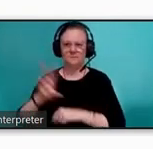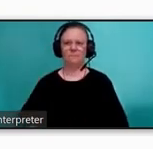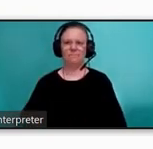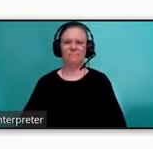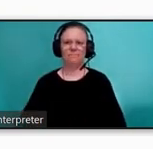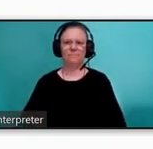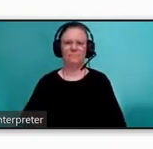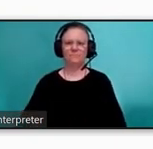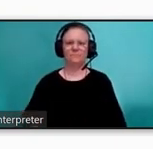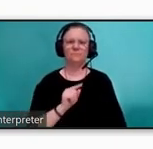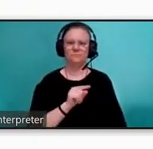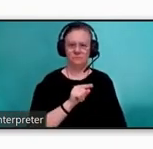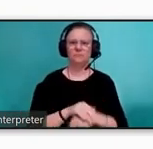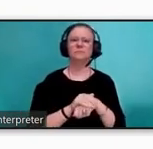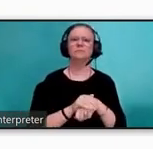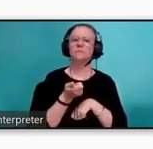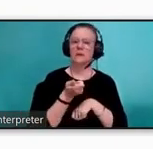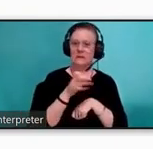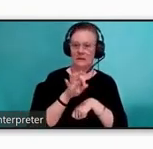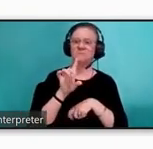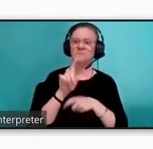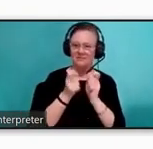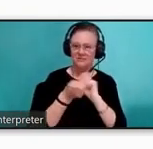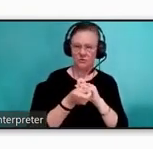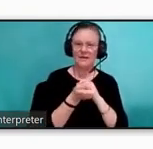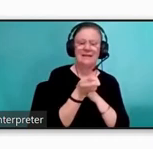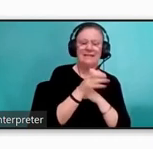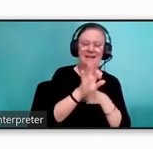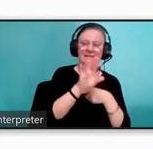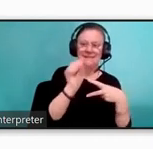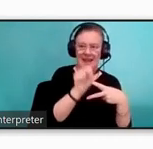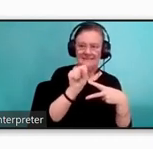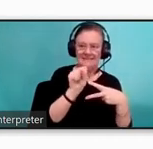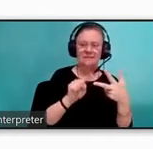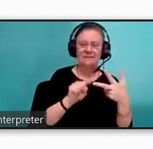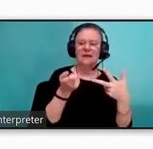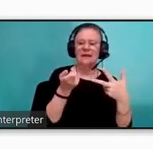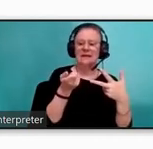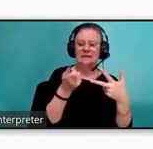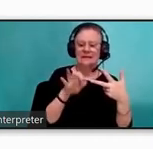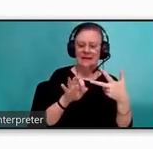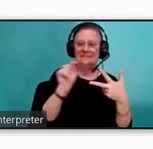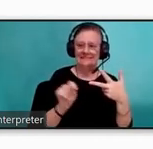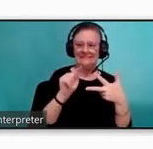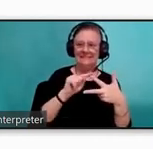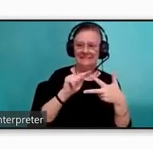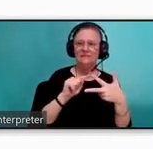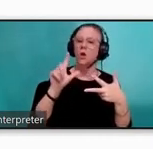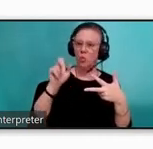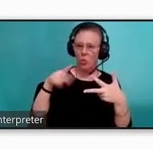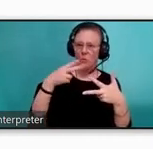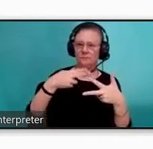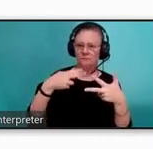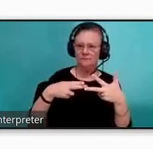19 was modified so the branches 19S and 19T would still be served by a loop service renamed